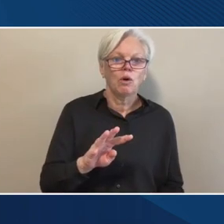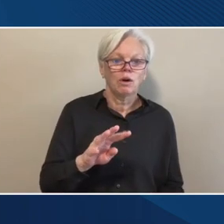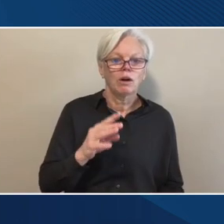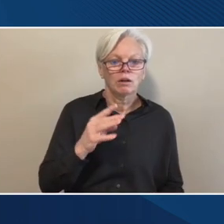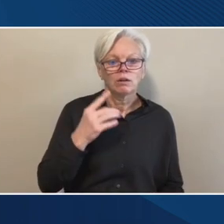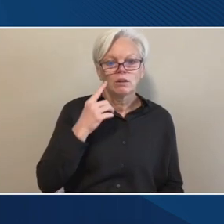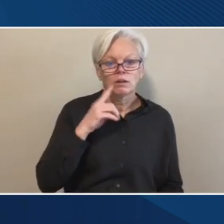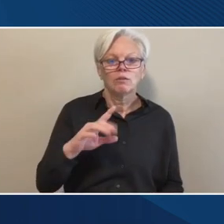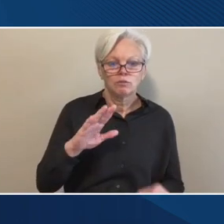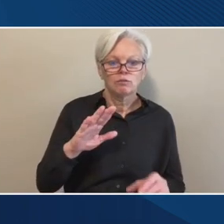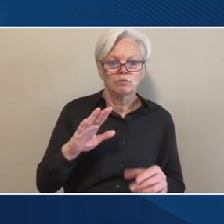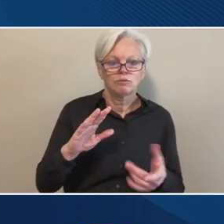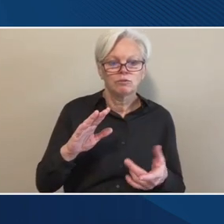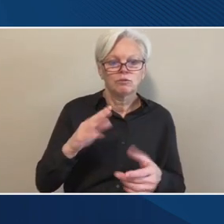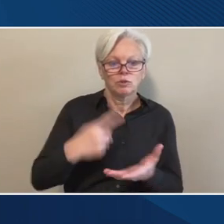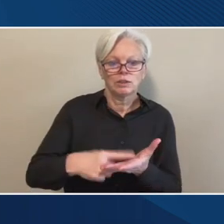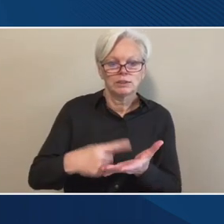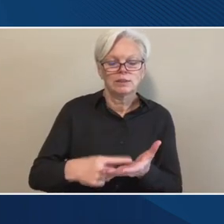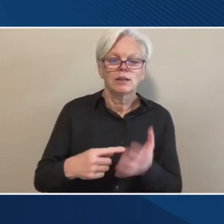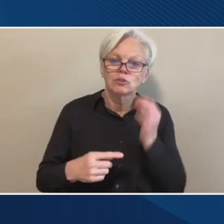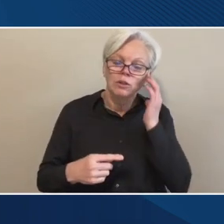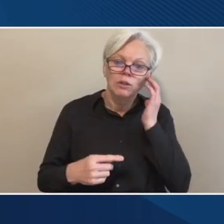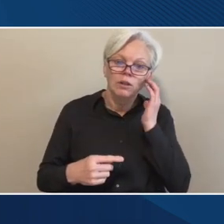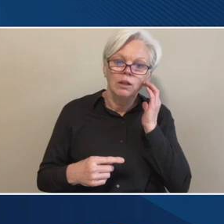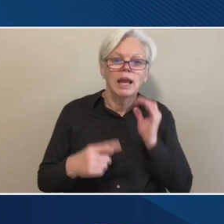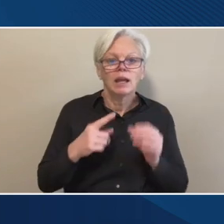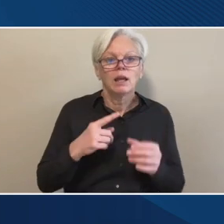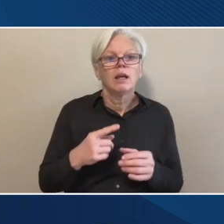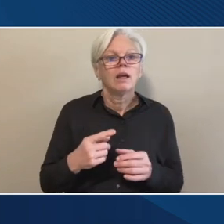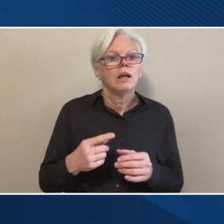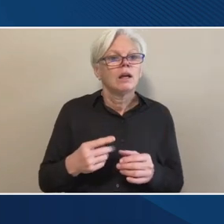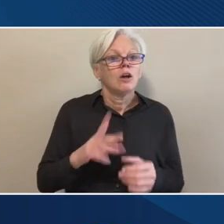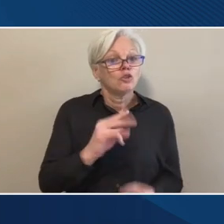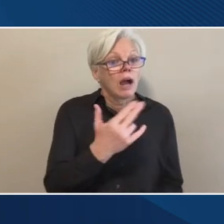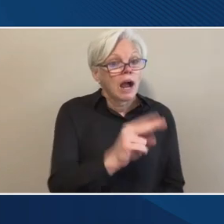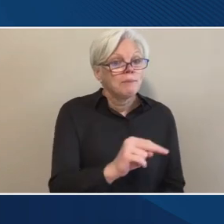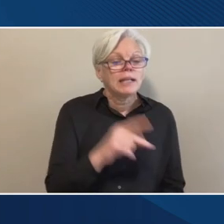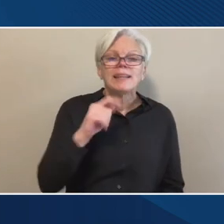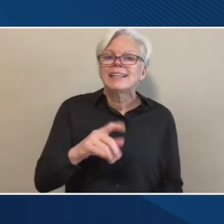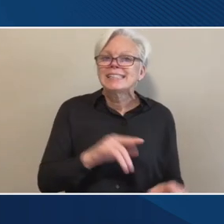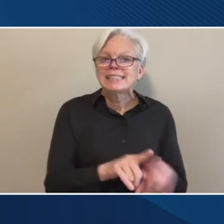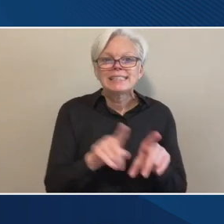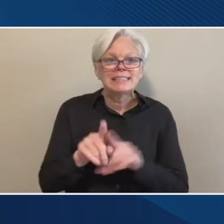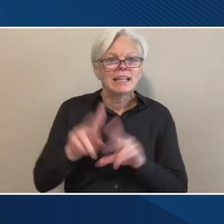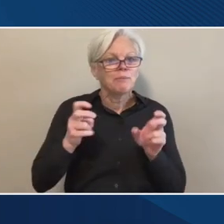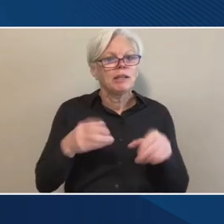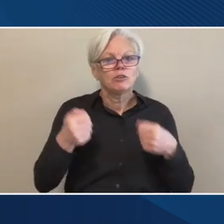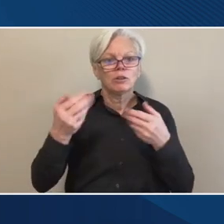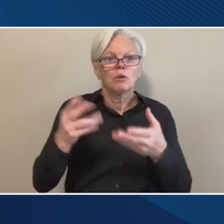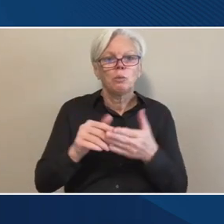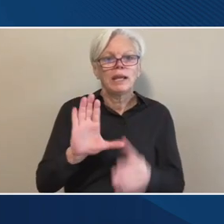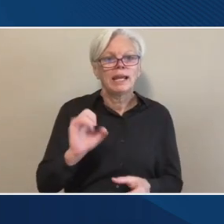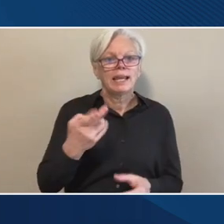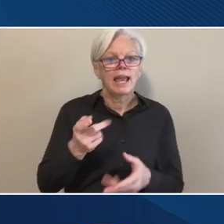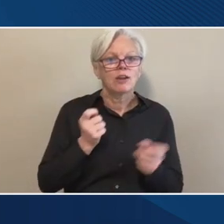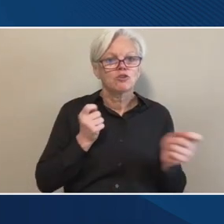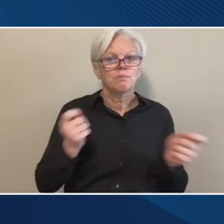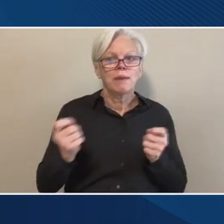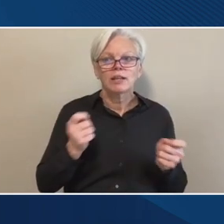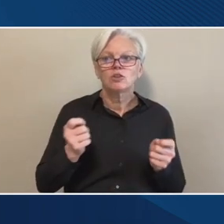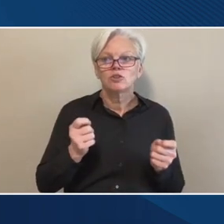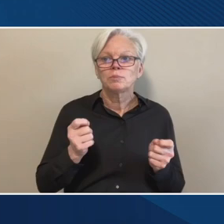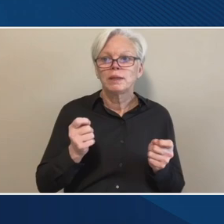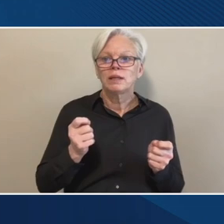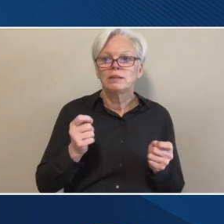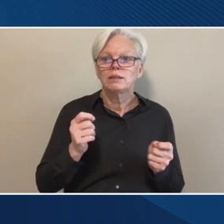Robin. Yes. Hi. Um, this, this is the same issue that I raised with the cash management, um, or that was raised by, um,